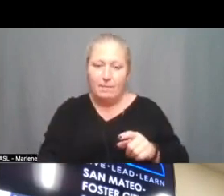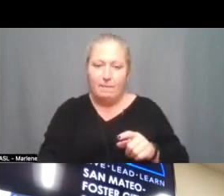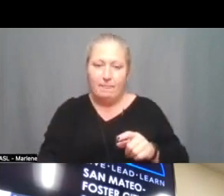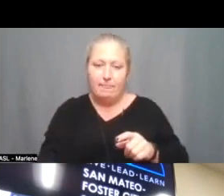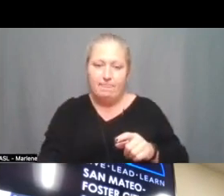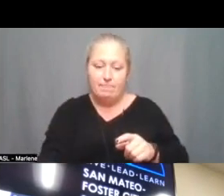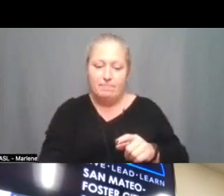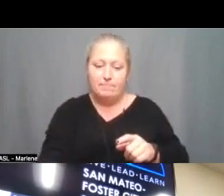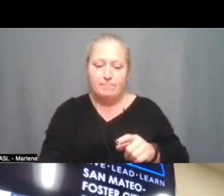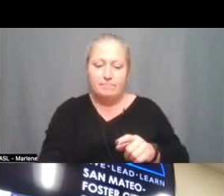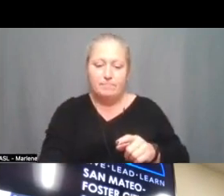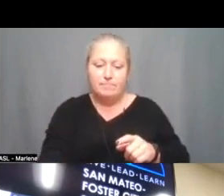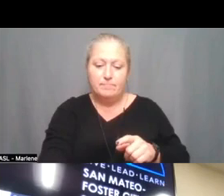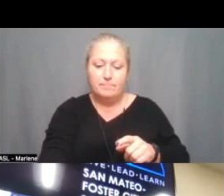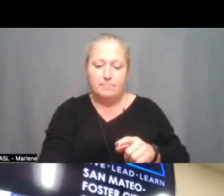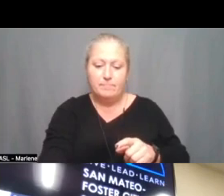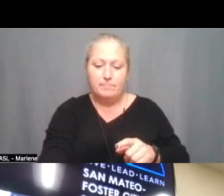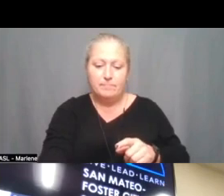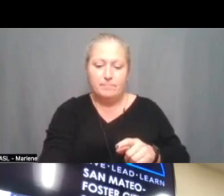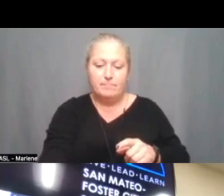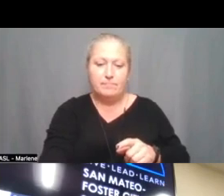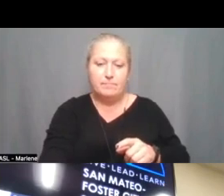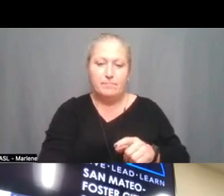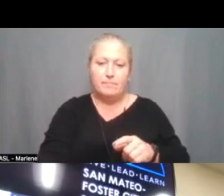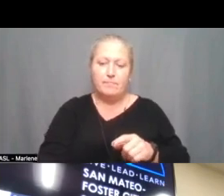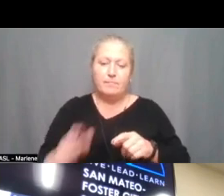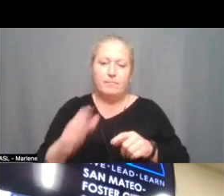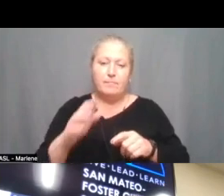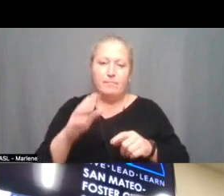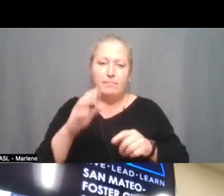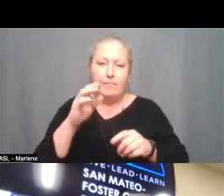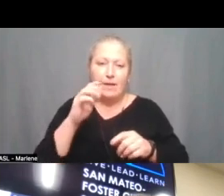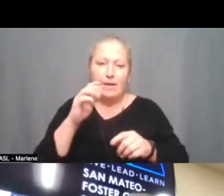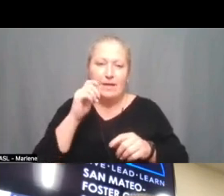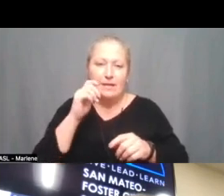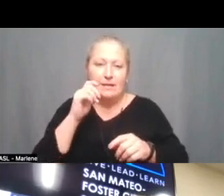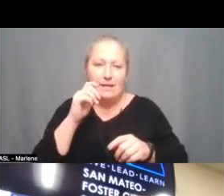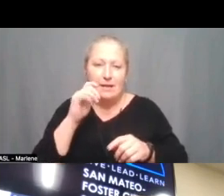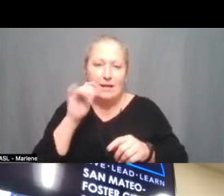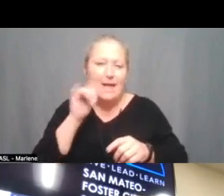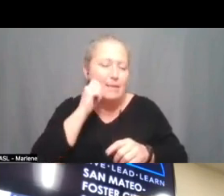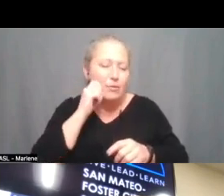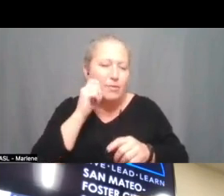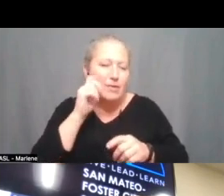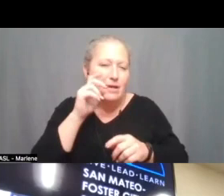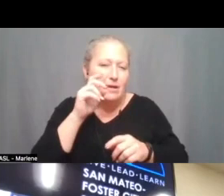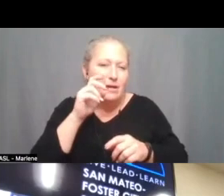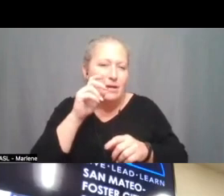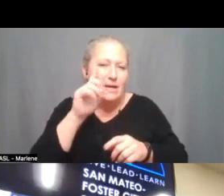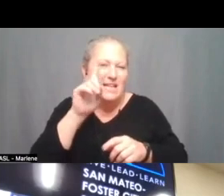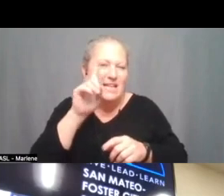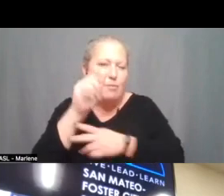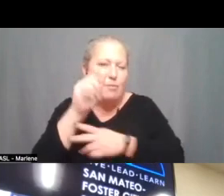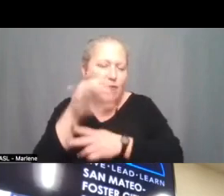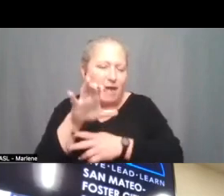um in the same way that we kind of have the demographic data when we look at student achievement like the demographic data for our educators